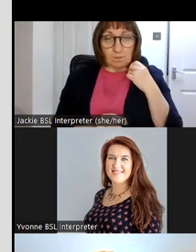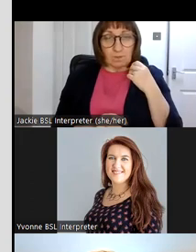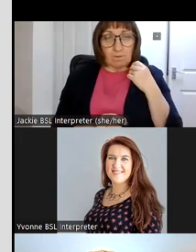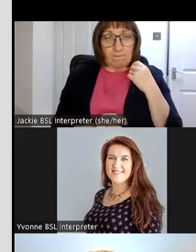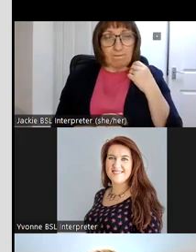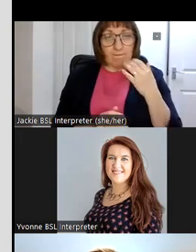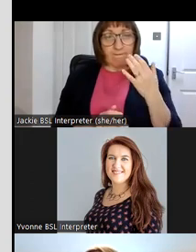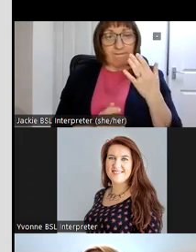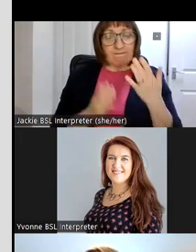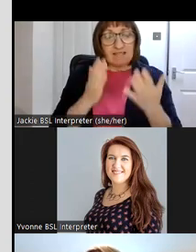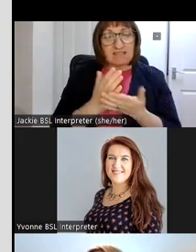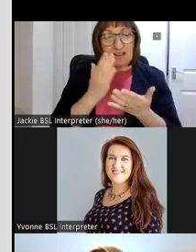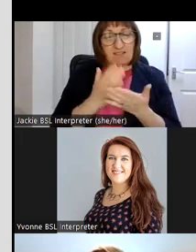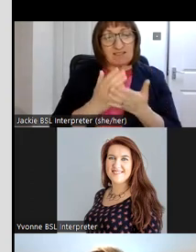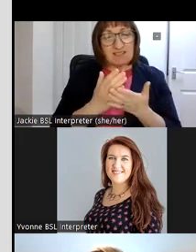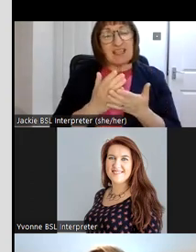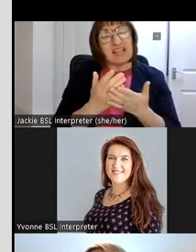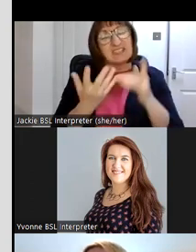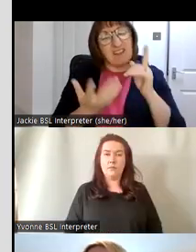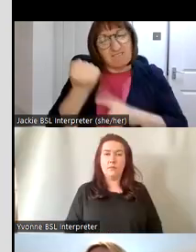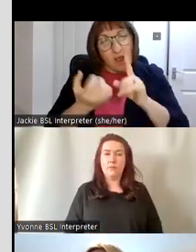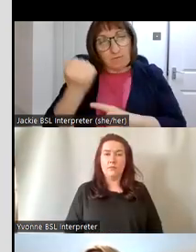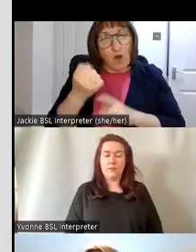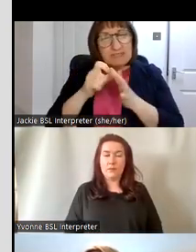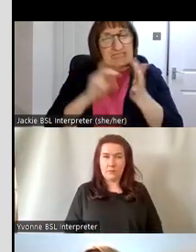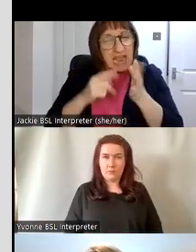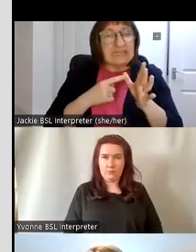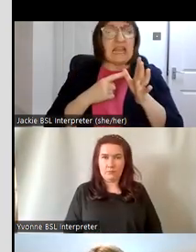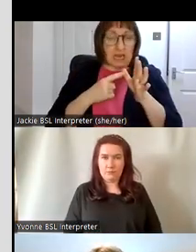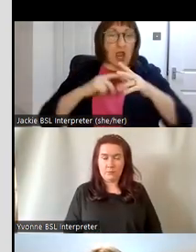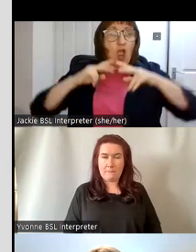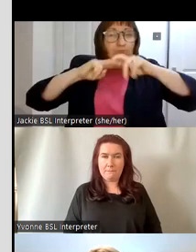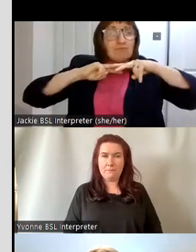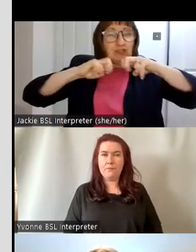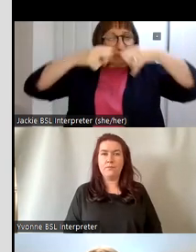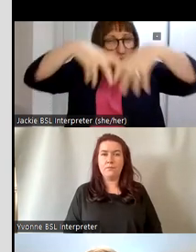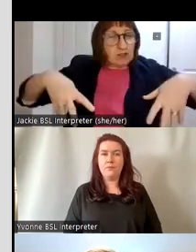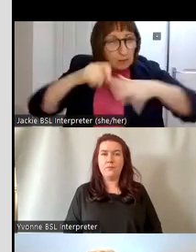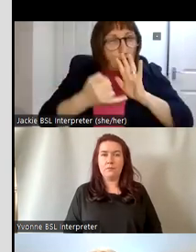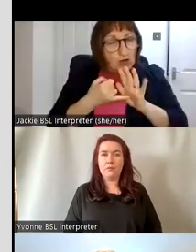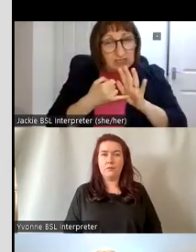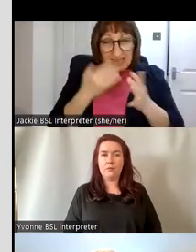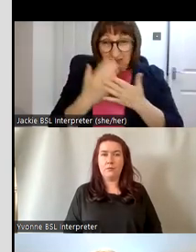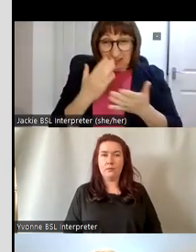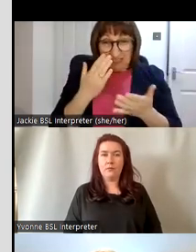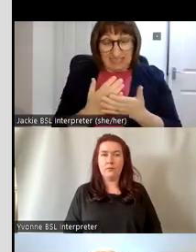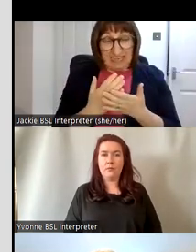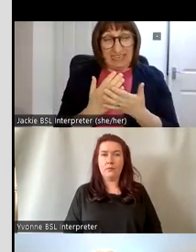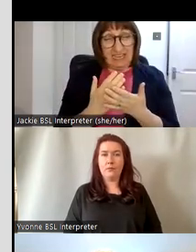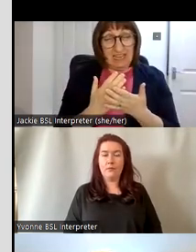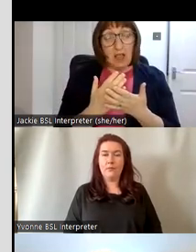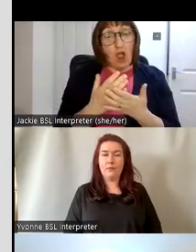kind of the the outputs of a dna genealogy uh project uh so it's um